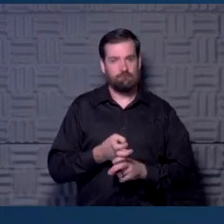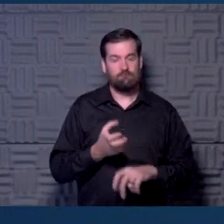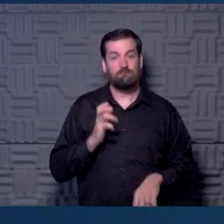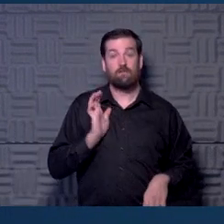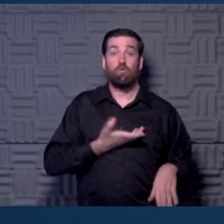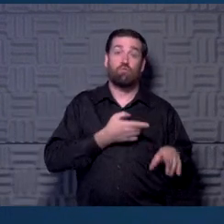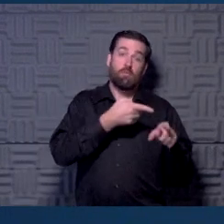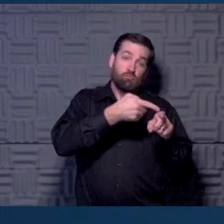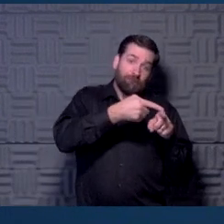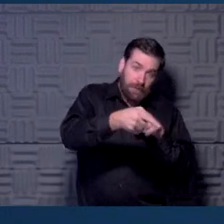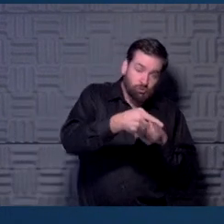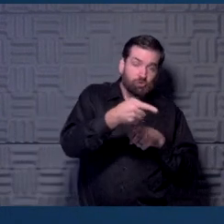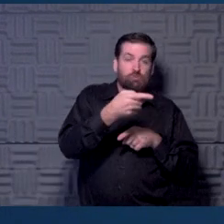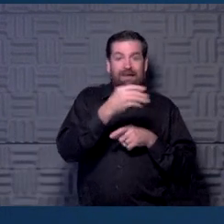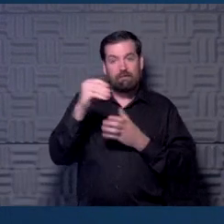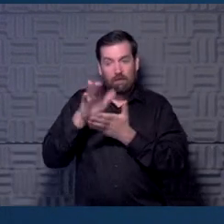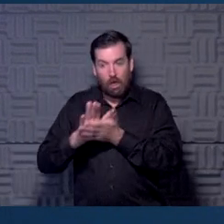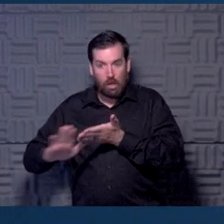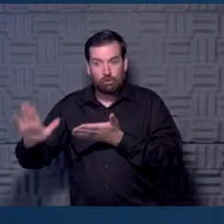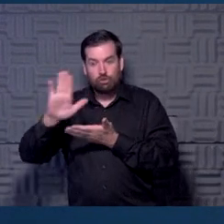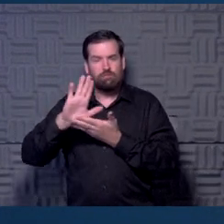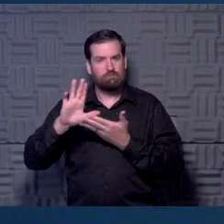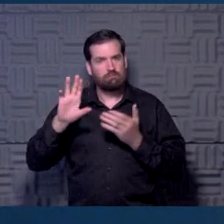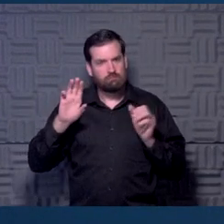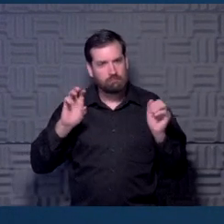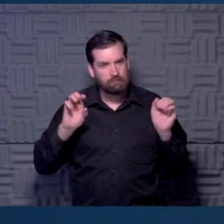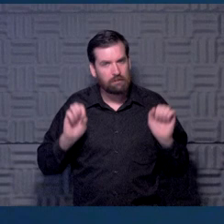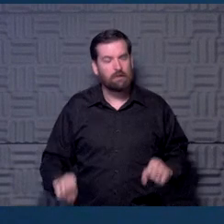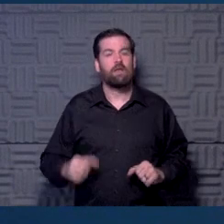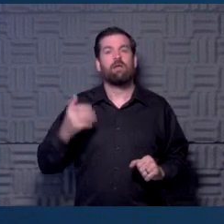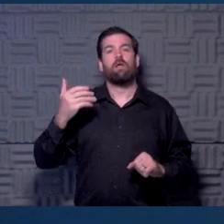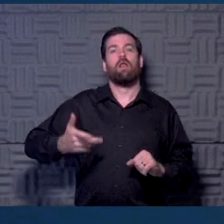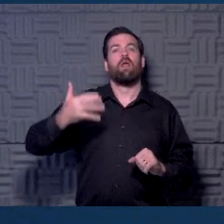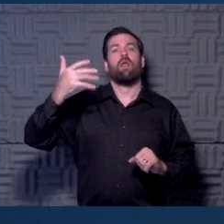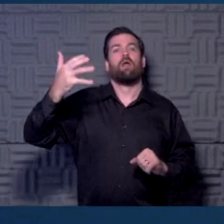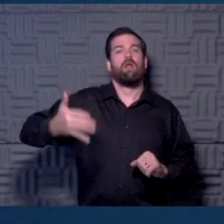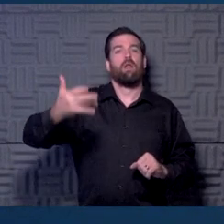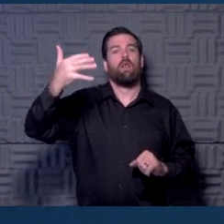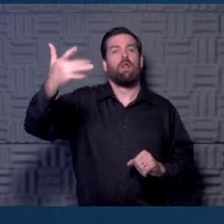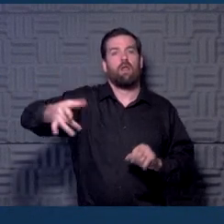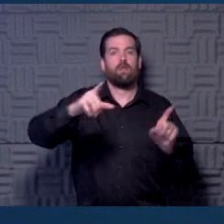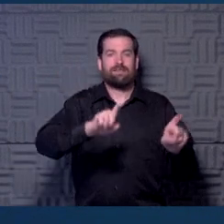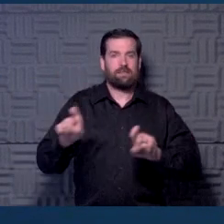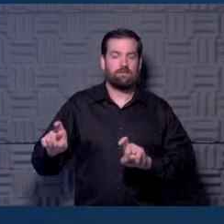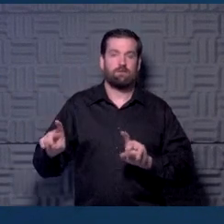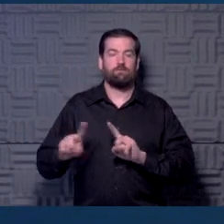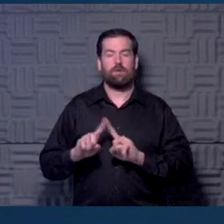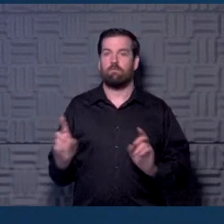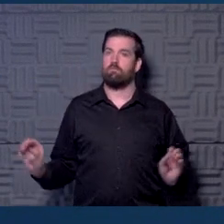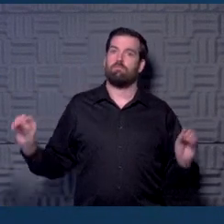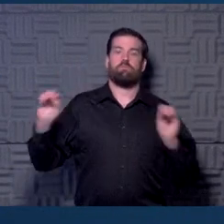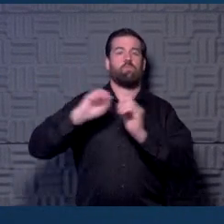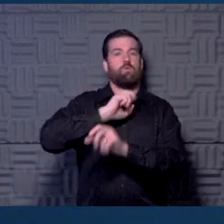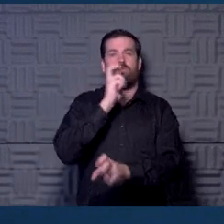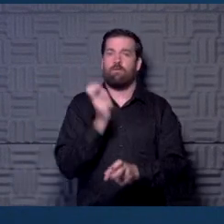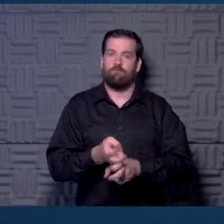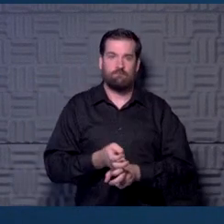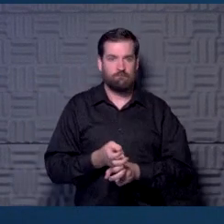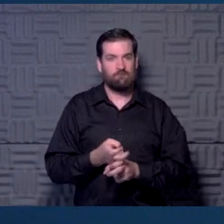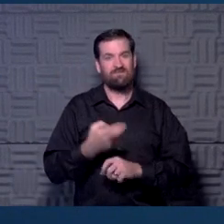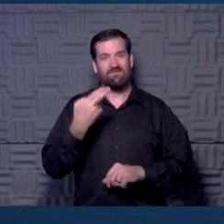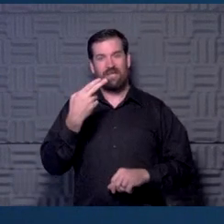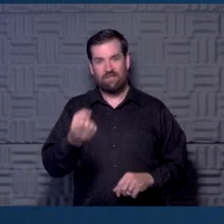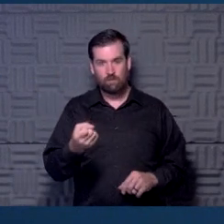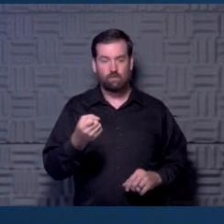professional and collegiate athletes. We have the ability to do periodic testing, but that's much, much more difficult in high